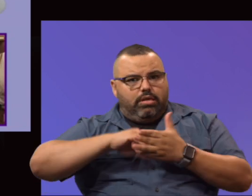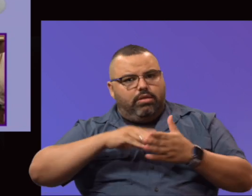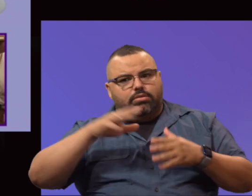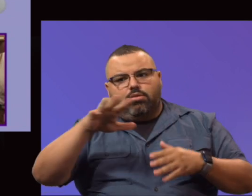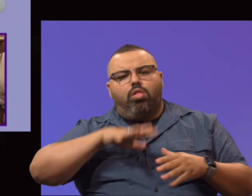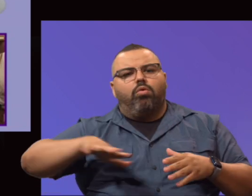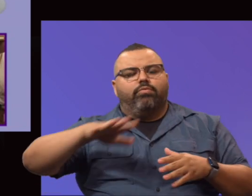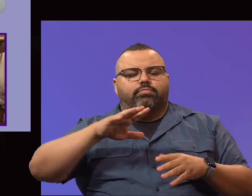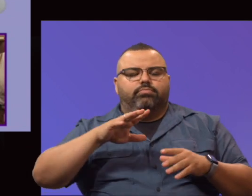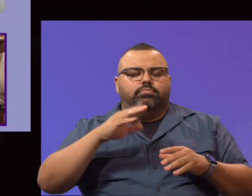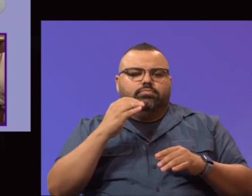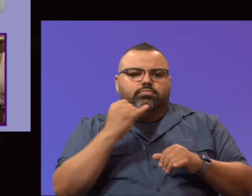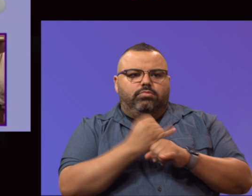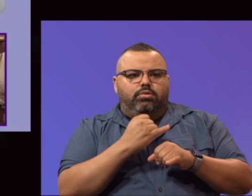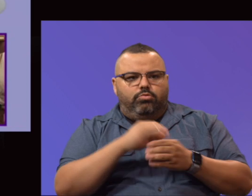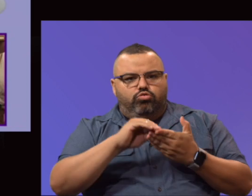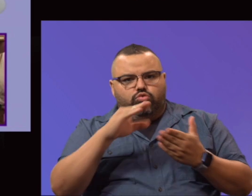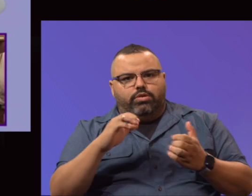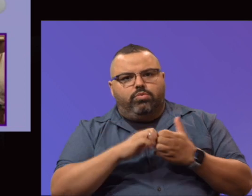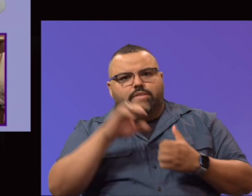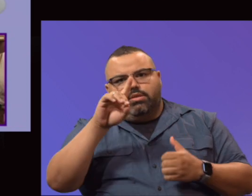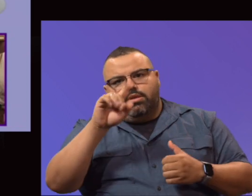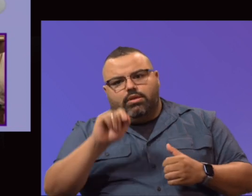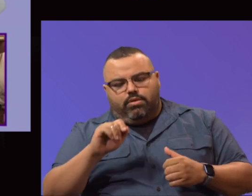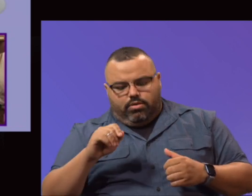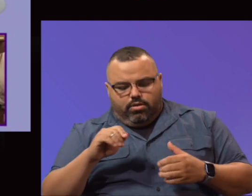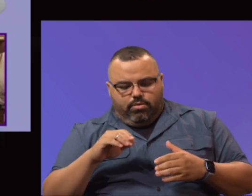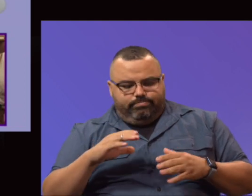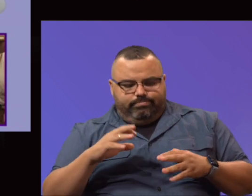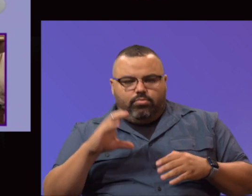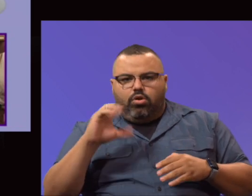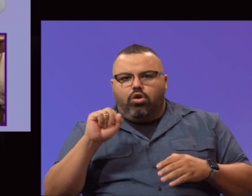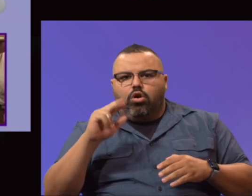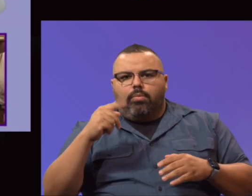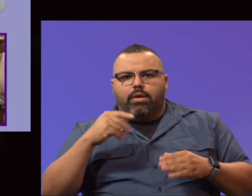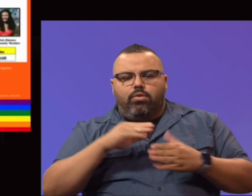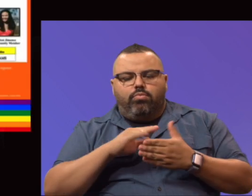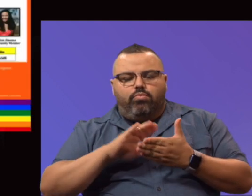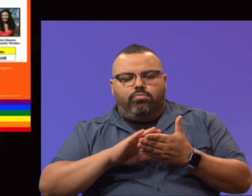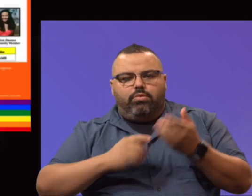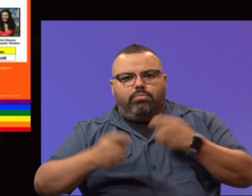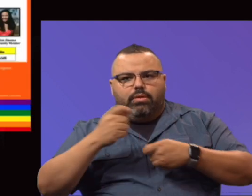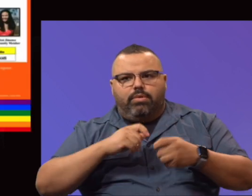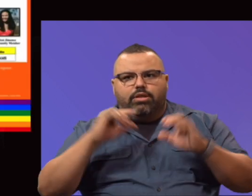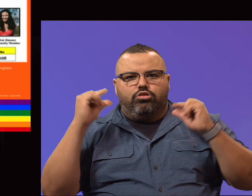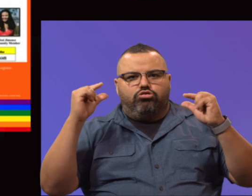Students with disability carpet replacement. And the gymnasium equipment storage facility was completed.